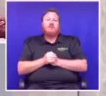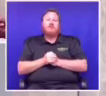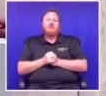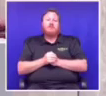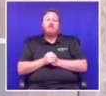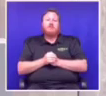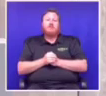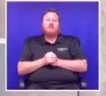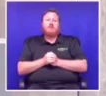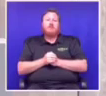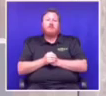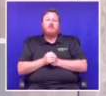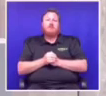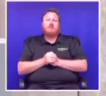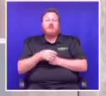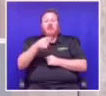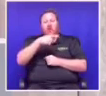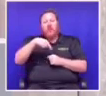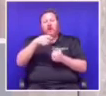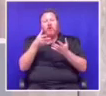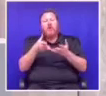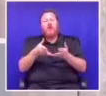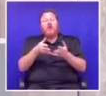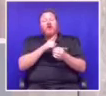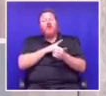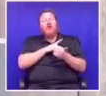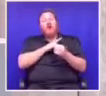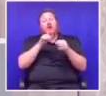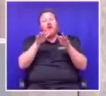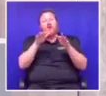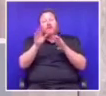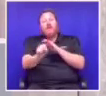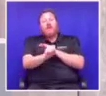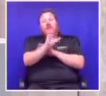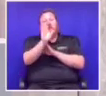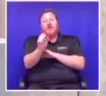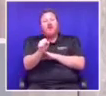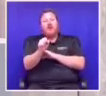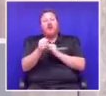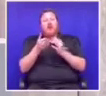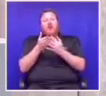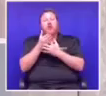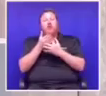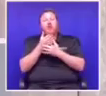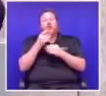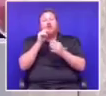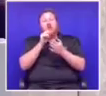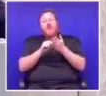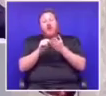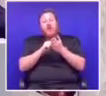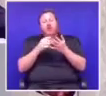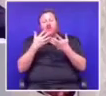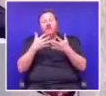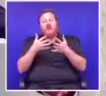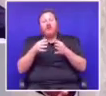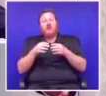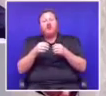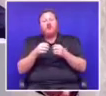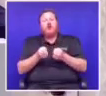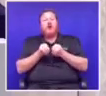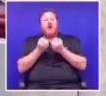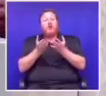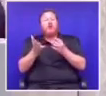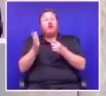us with. So we are here because the people of South Africa, through their votes, delivered this outcome.